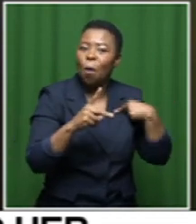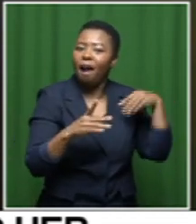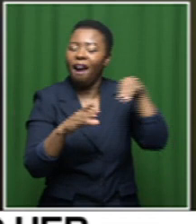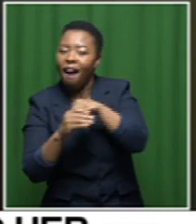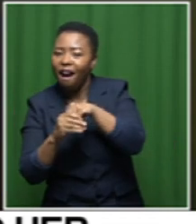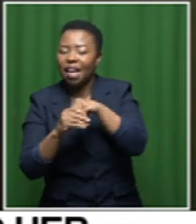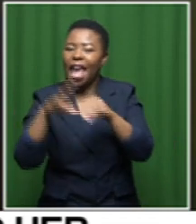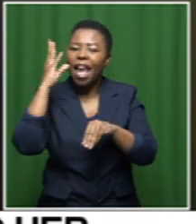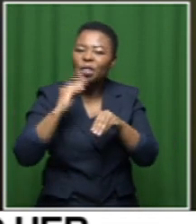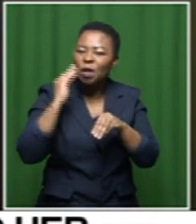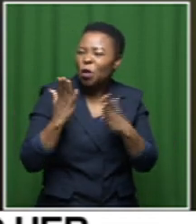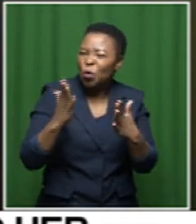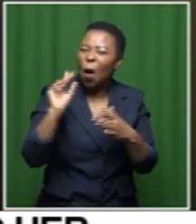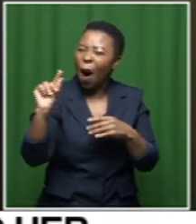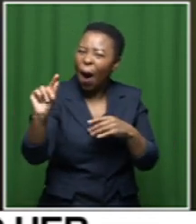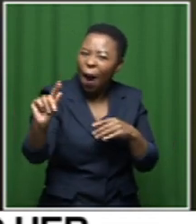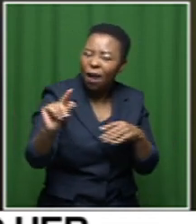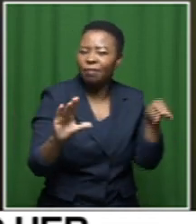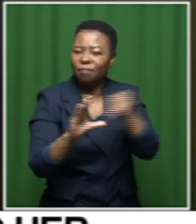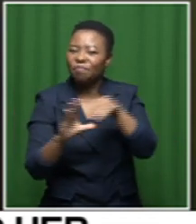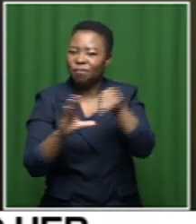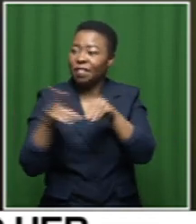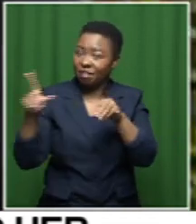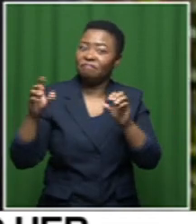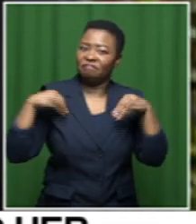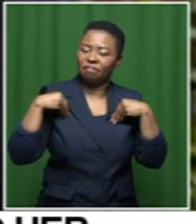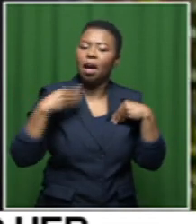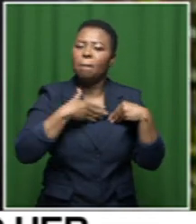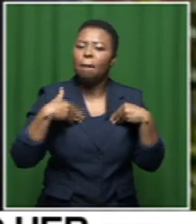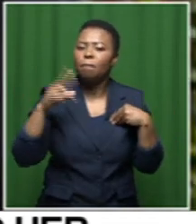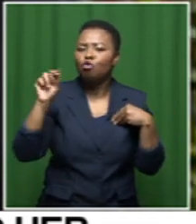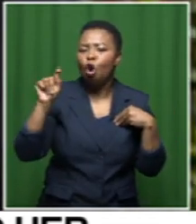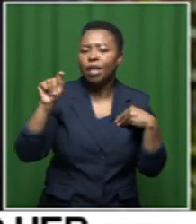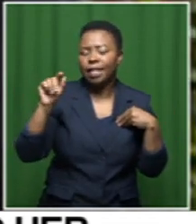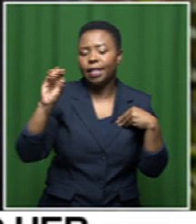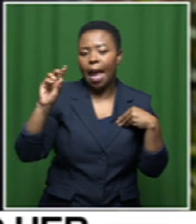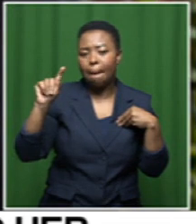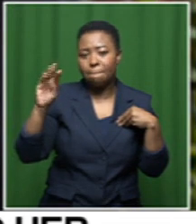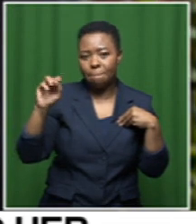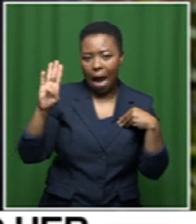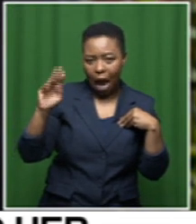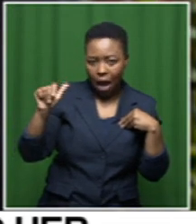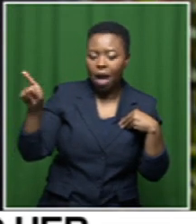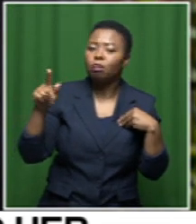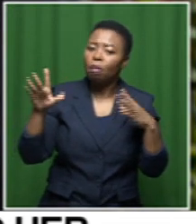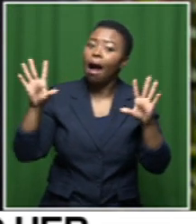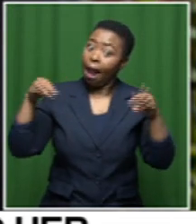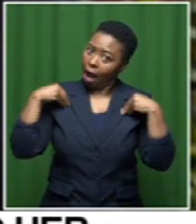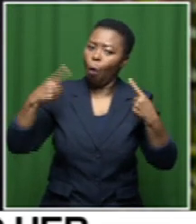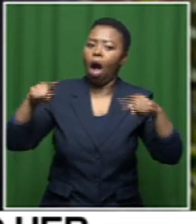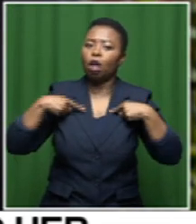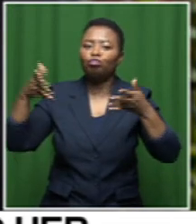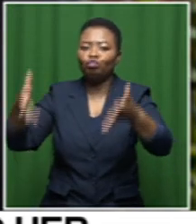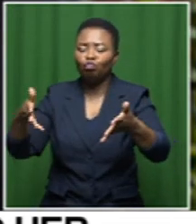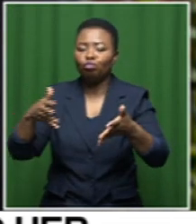experiences um and I'm grateful that we've got people like Mami Notemba to to to to actually create spaces like that for us